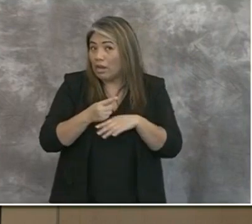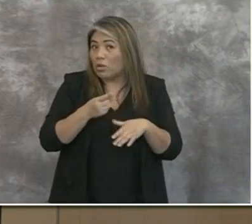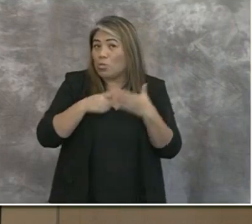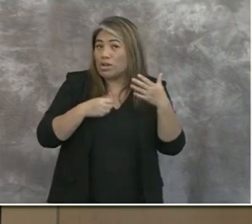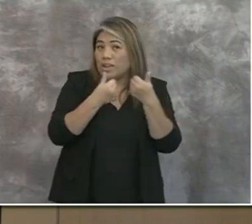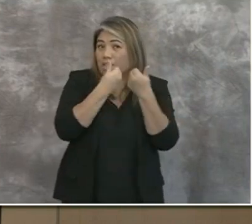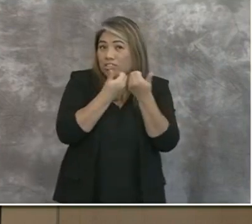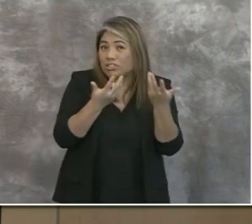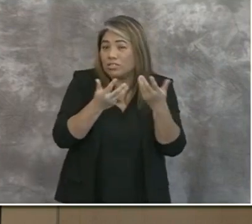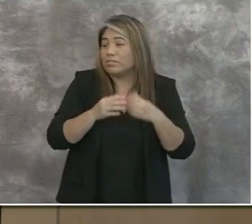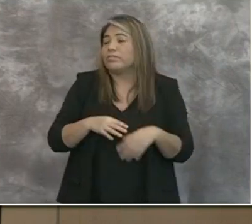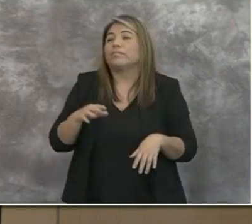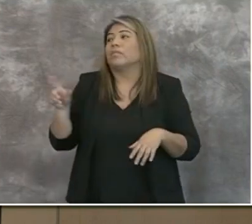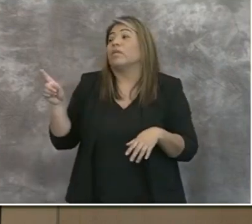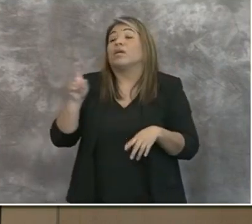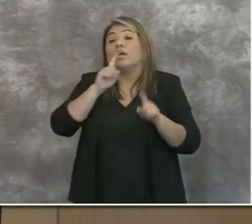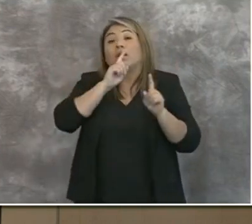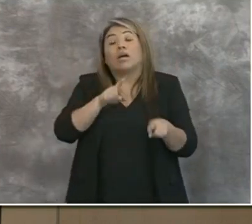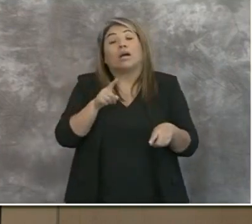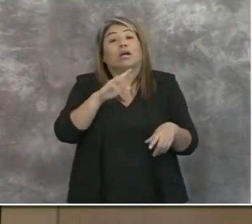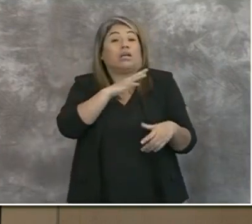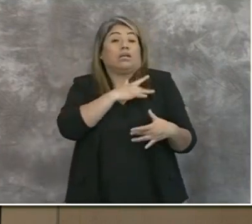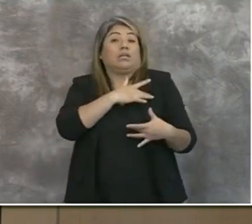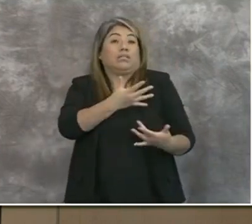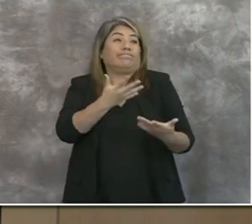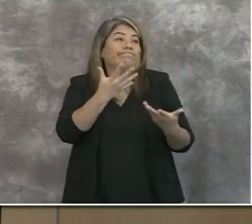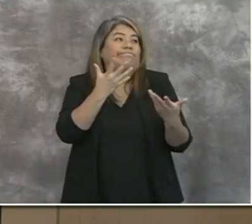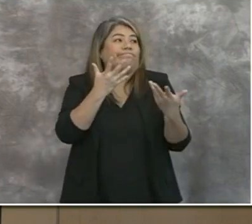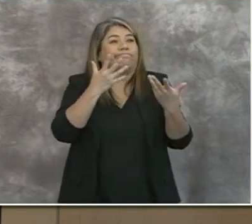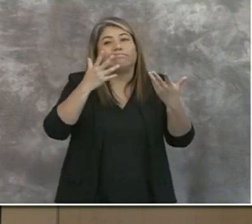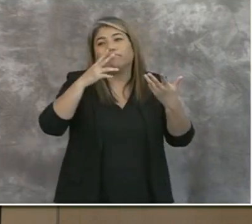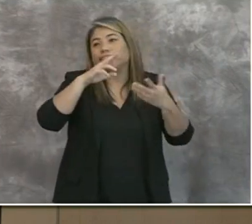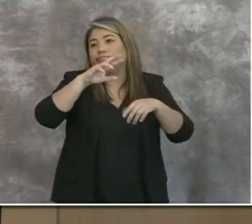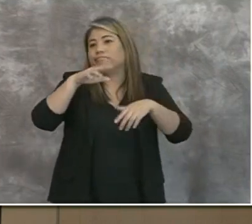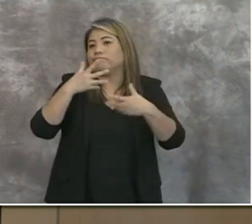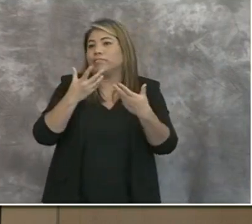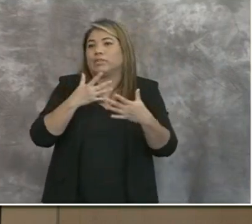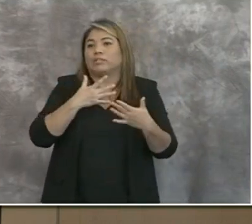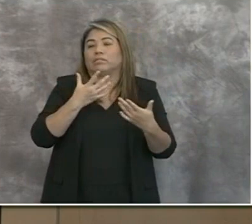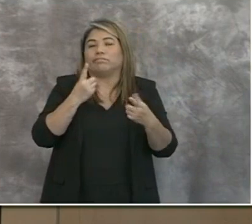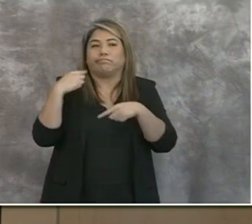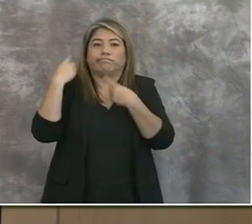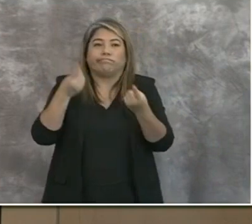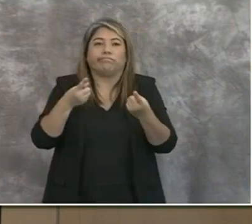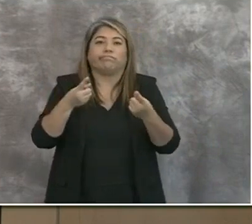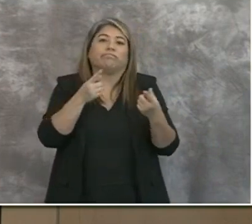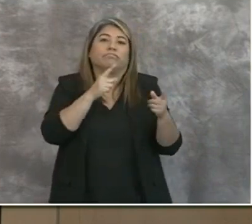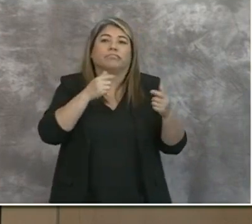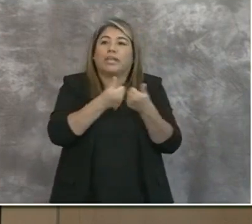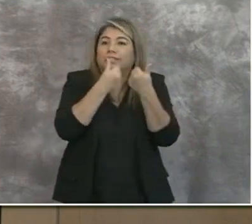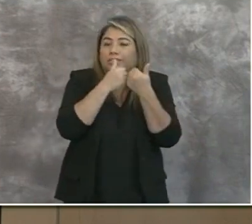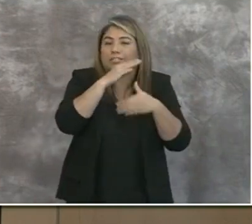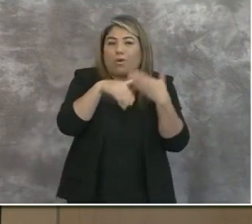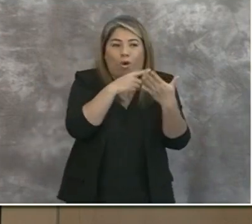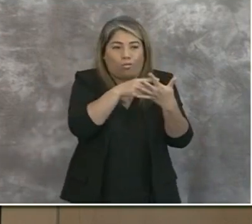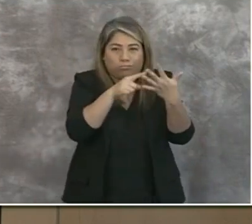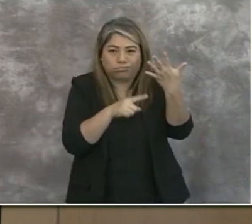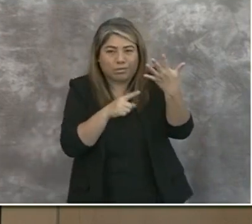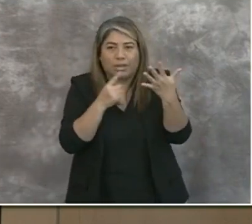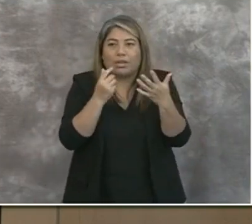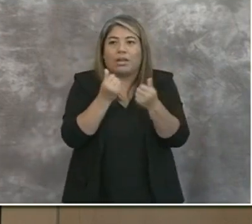Well, the usual challenges are all of the elements. I think that has been described here previously.